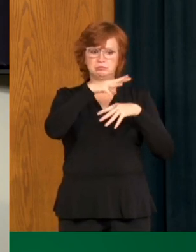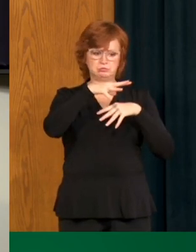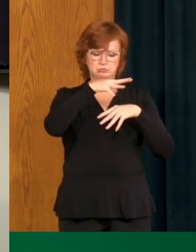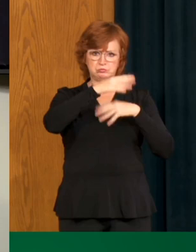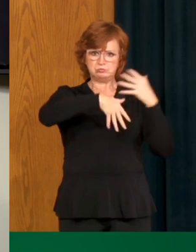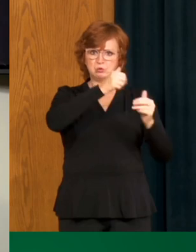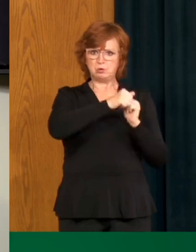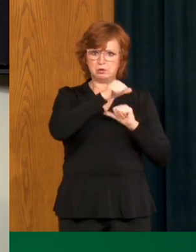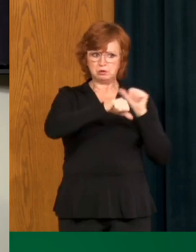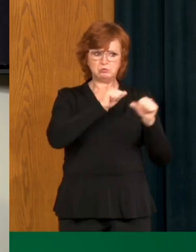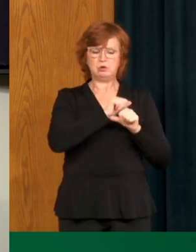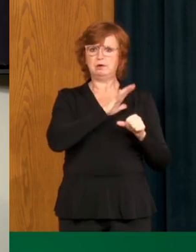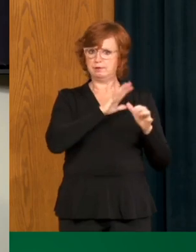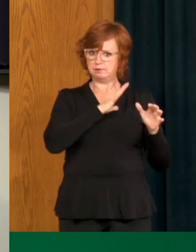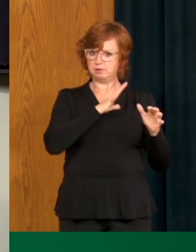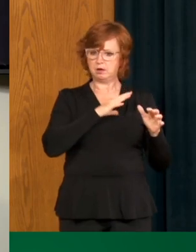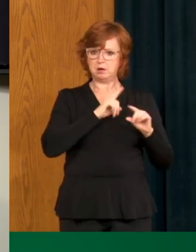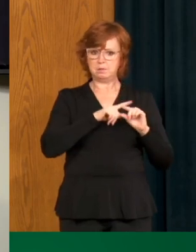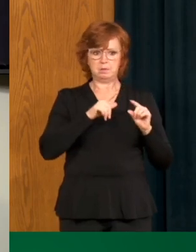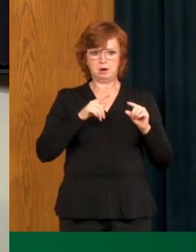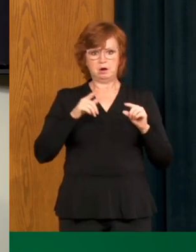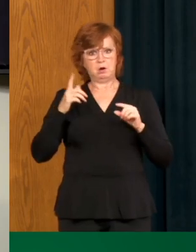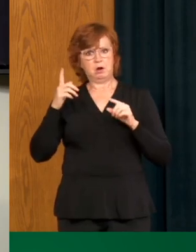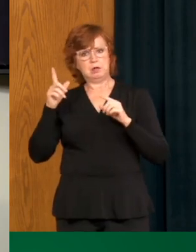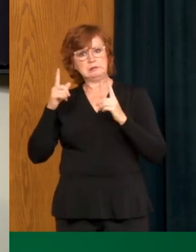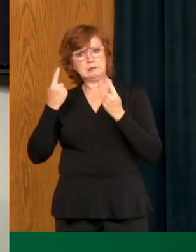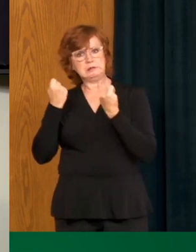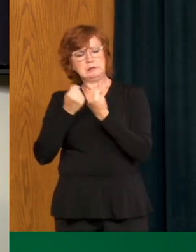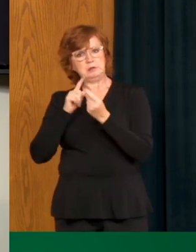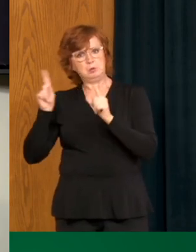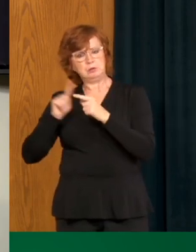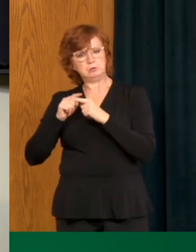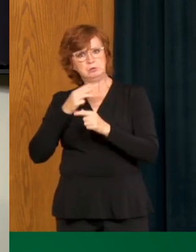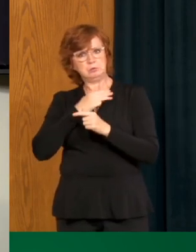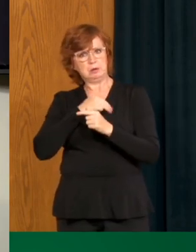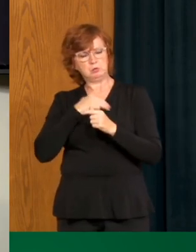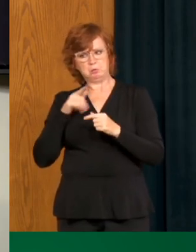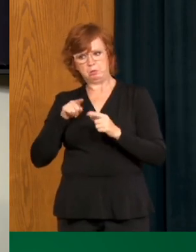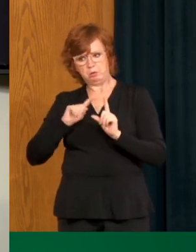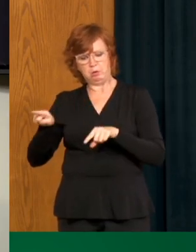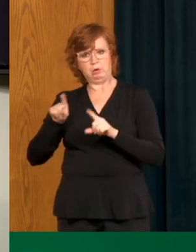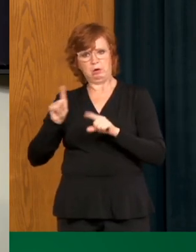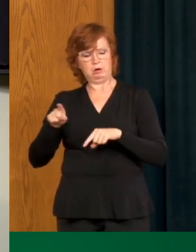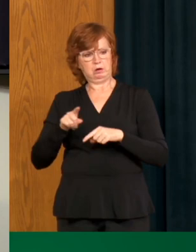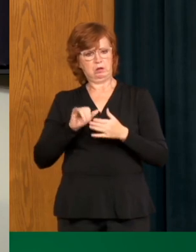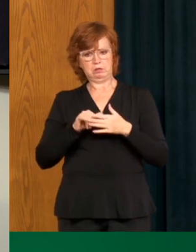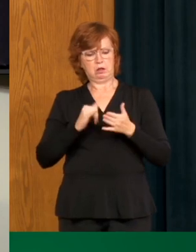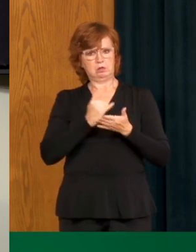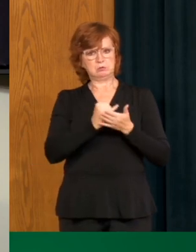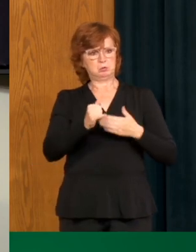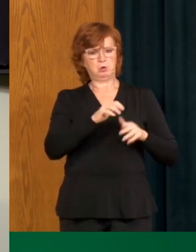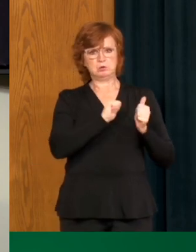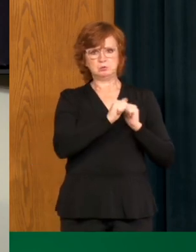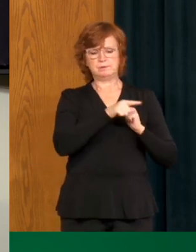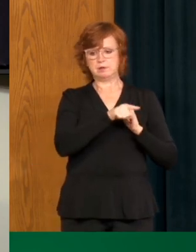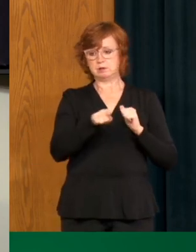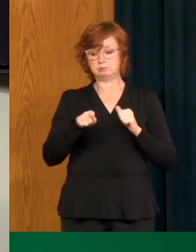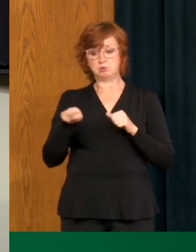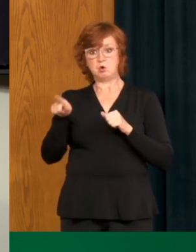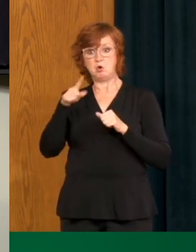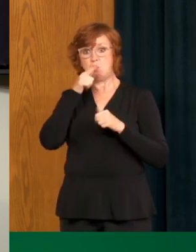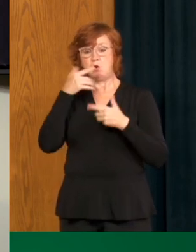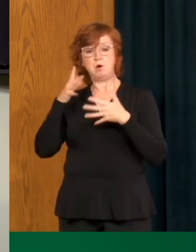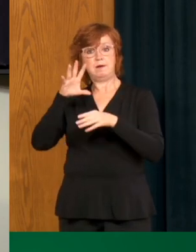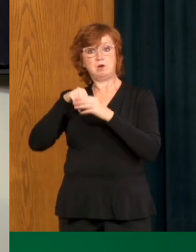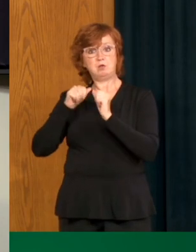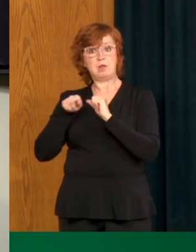jeopardizing the entire sector. And again, I would like to reemphasize that anyone who did go on this trip needs to self-monitor for symptoms.